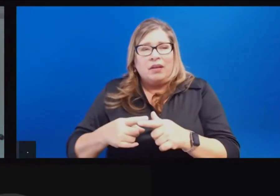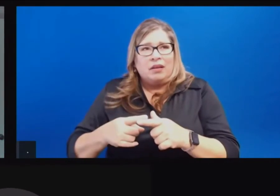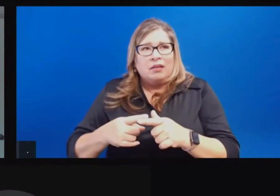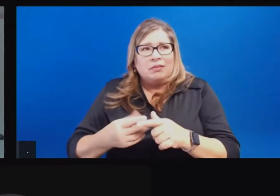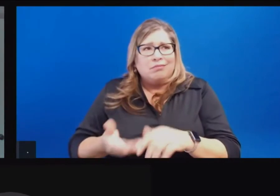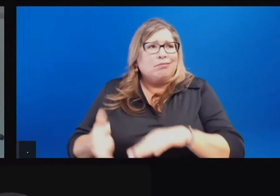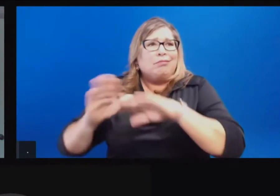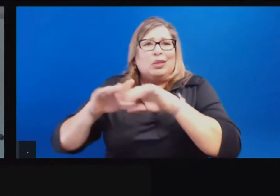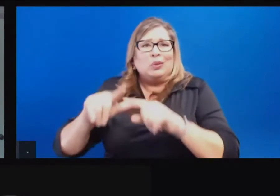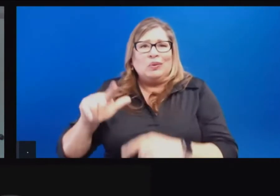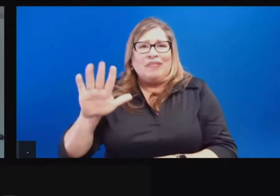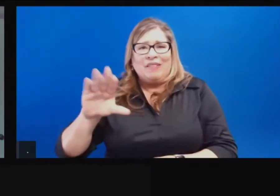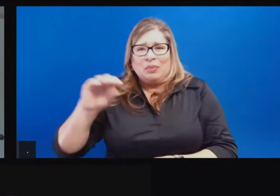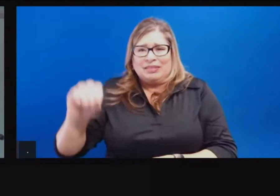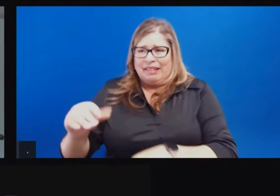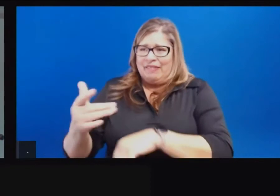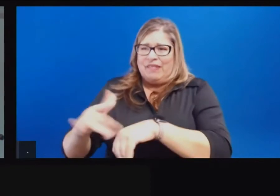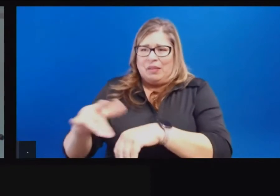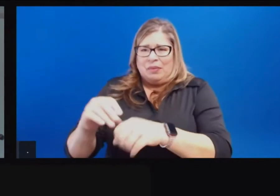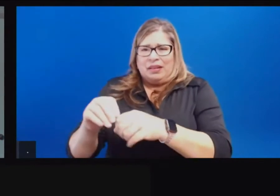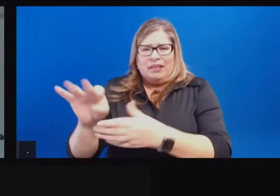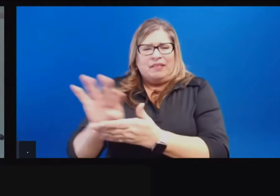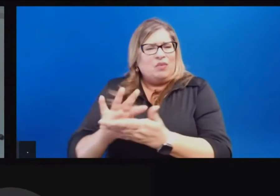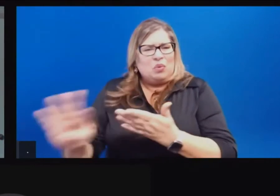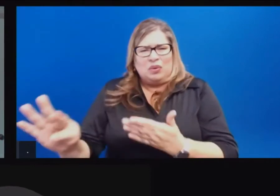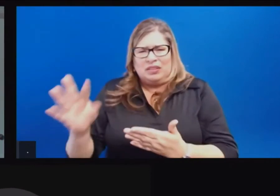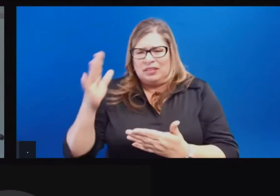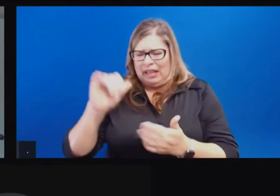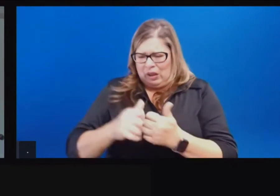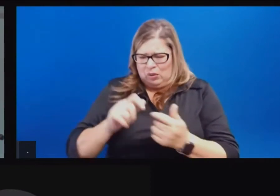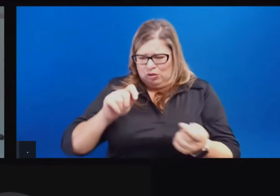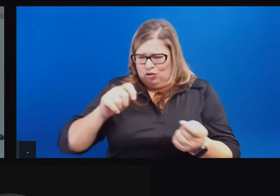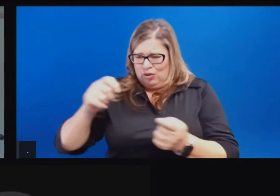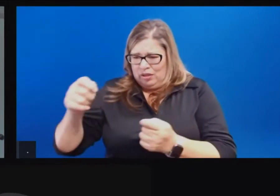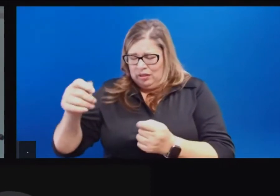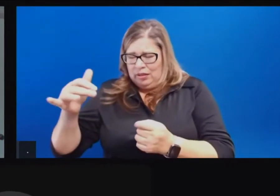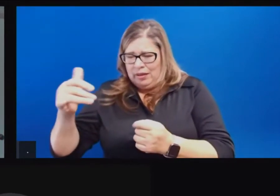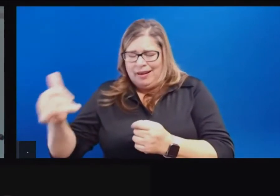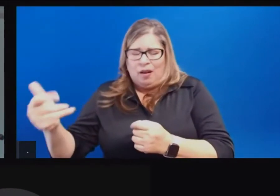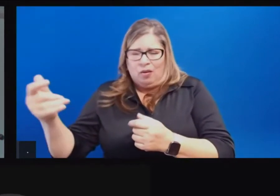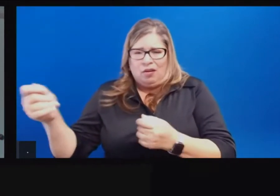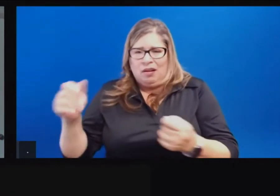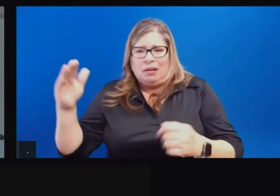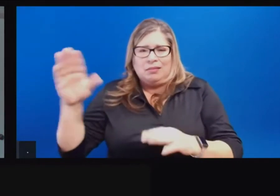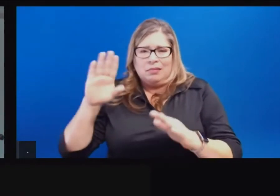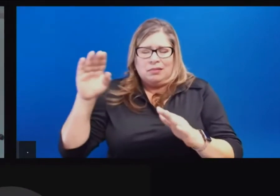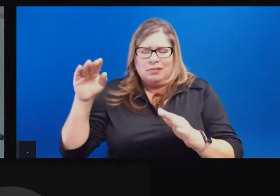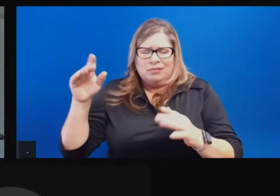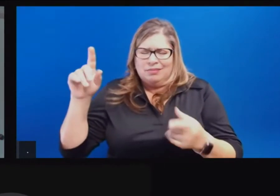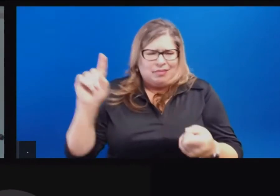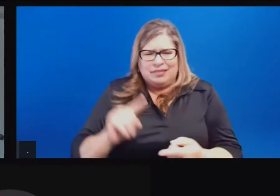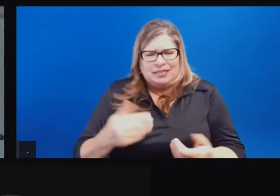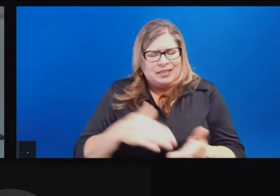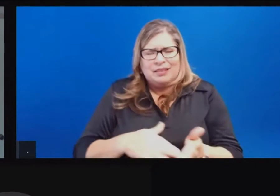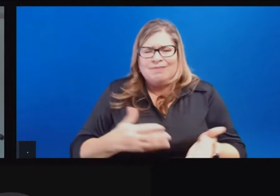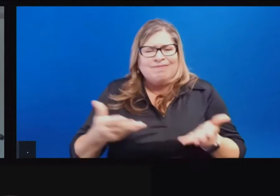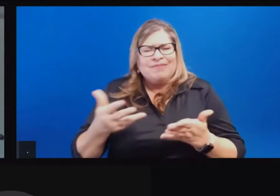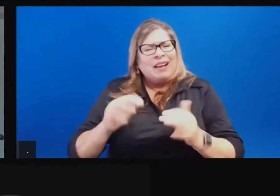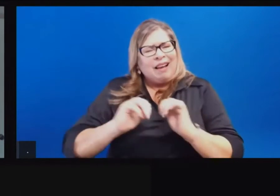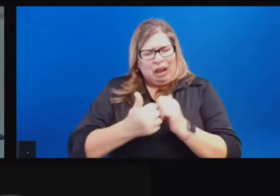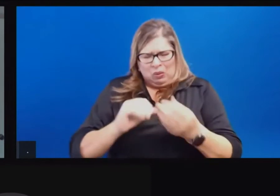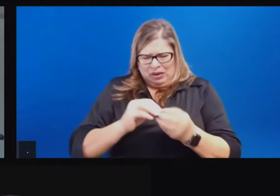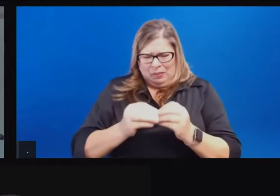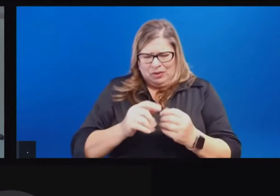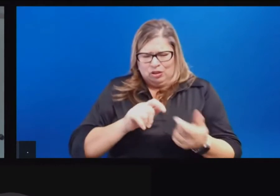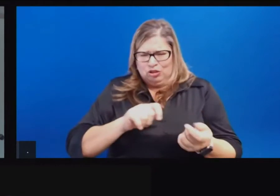it would hit 25% within four weeks. And of course, the orders were lifted. Now it's back down, last I checked in the 8% range. What happened? How does that happen?